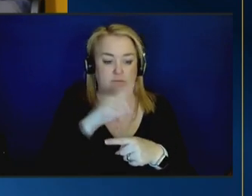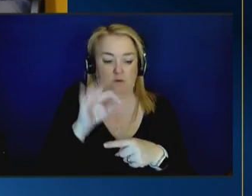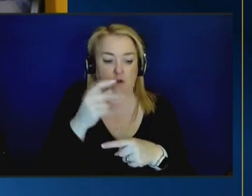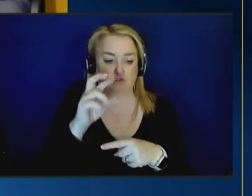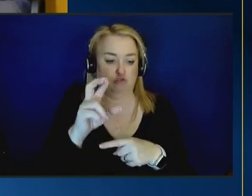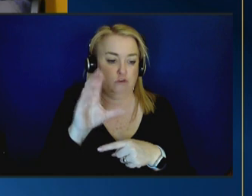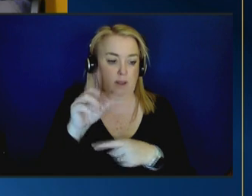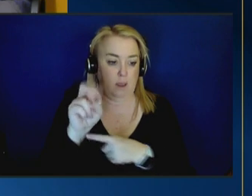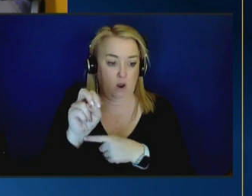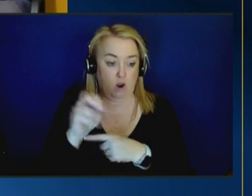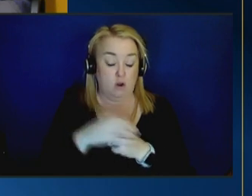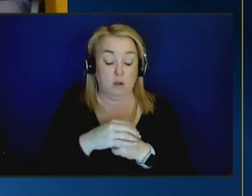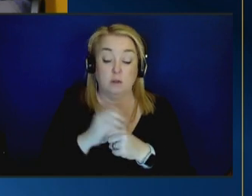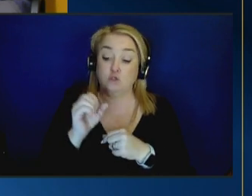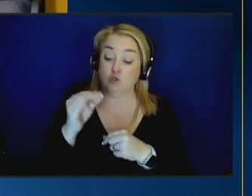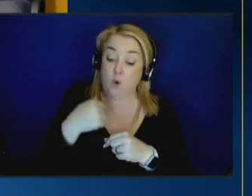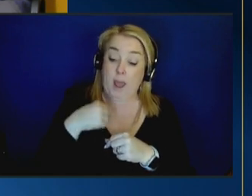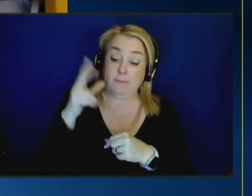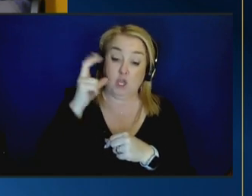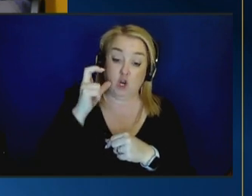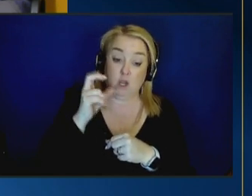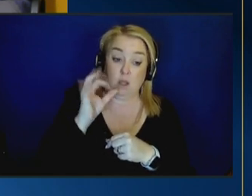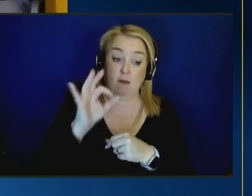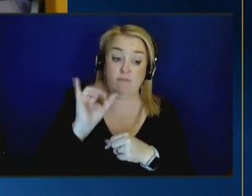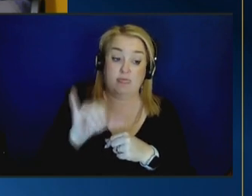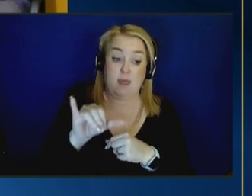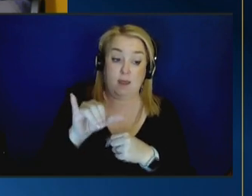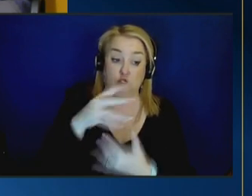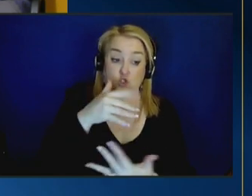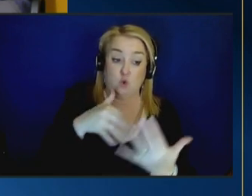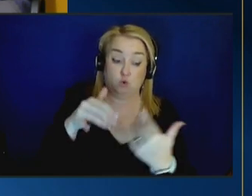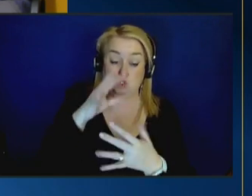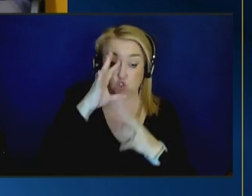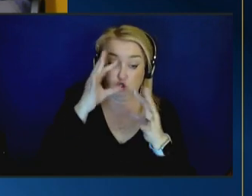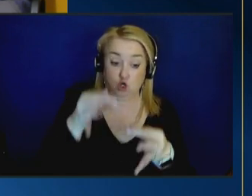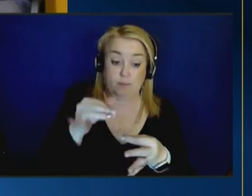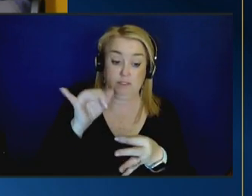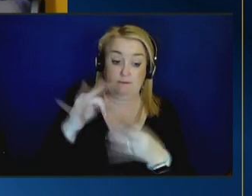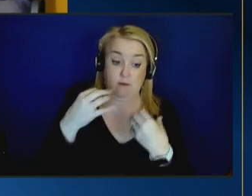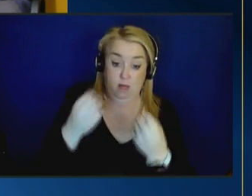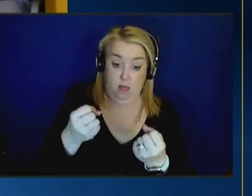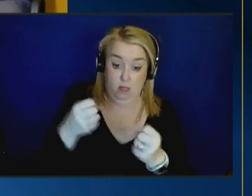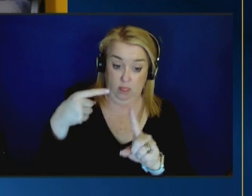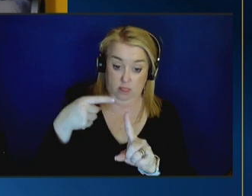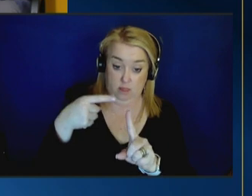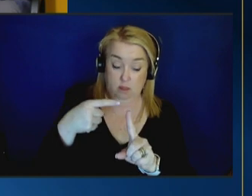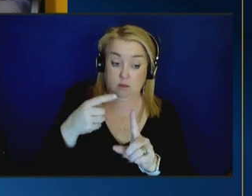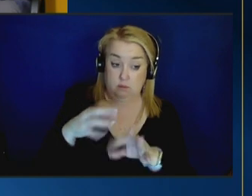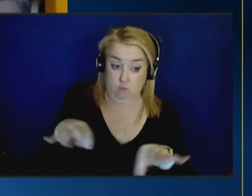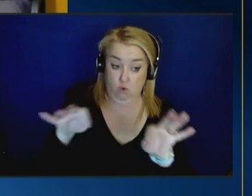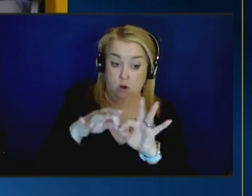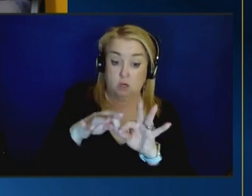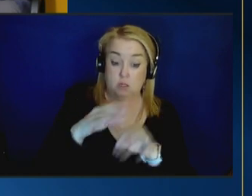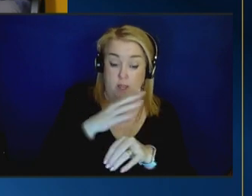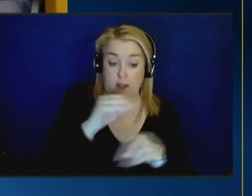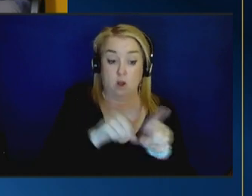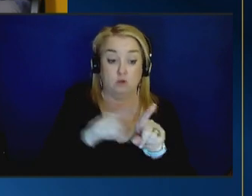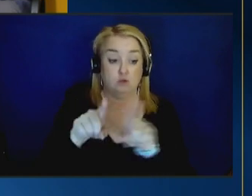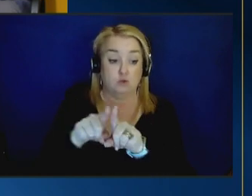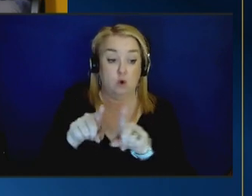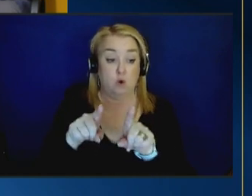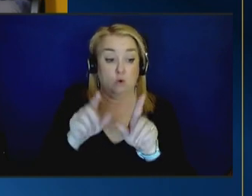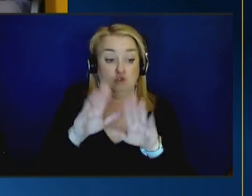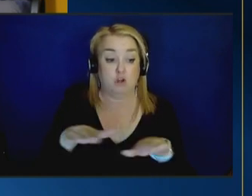paying attention to those social determinants of health and moving away from what in child welfare we've